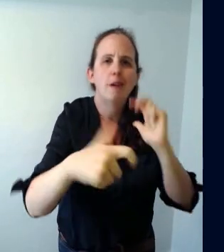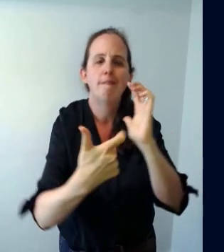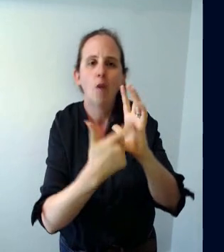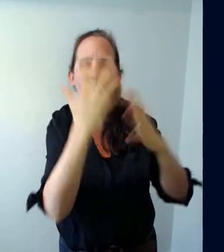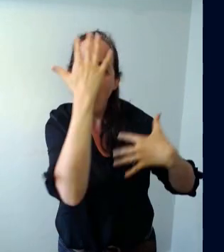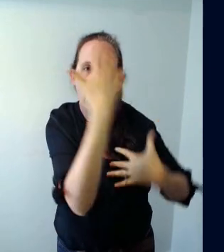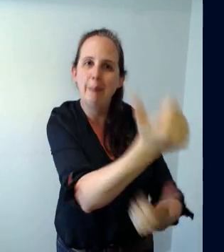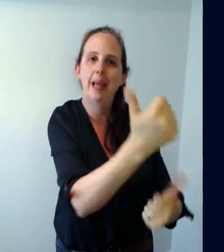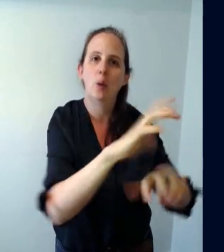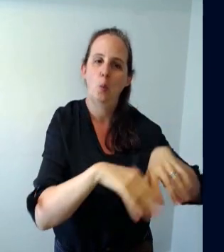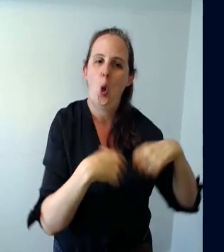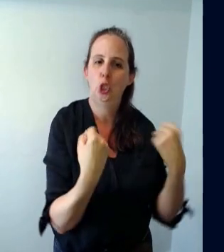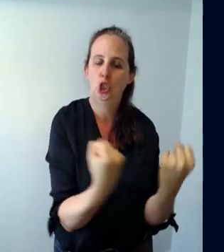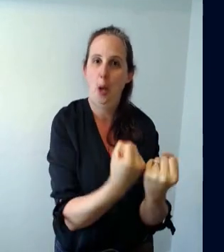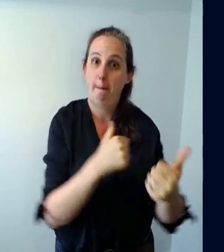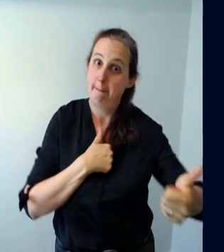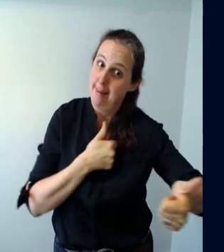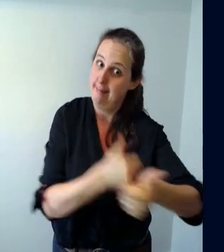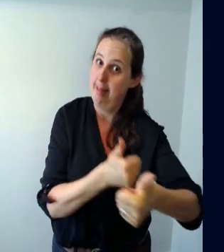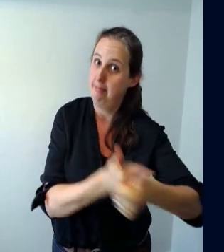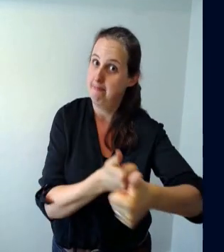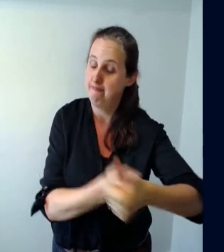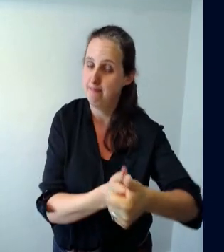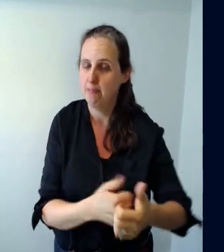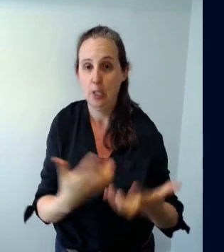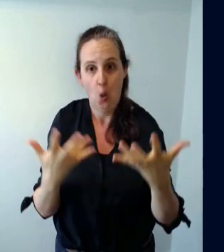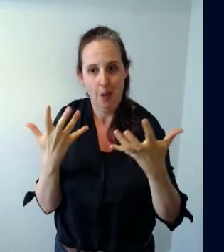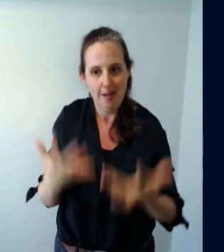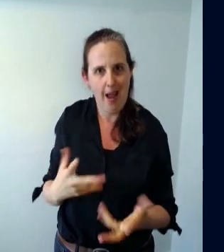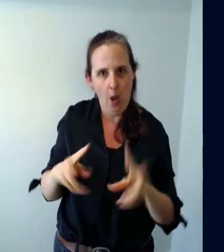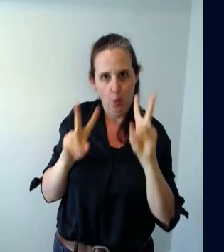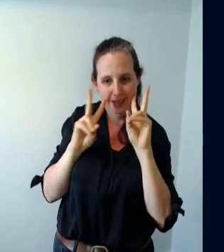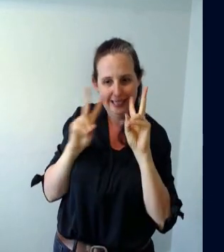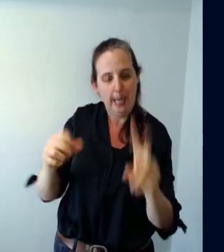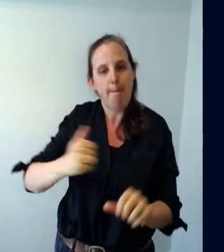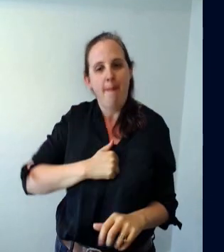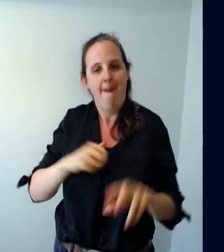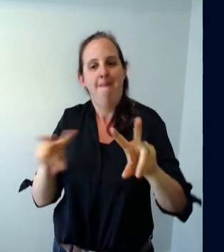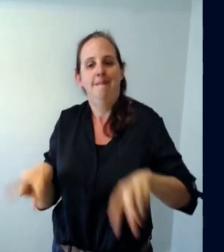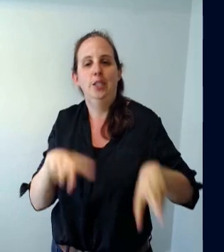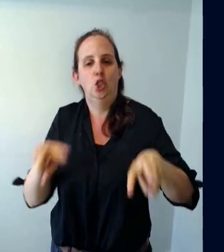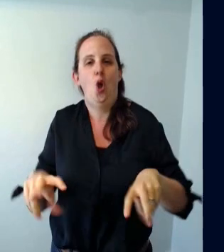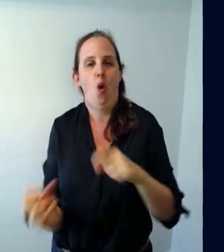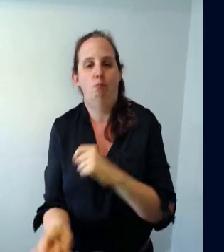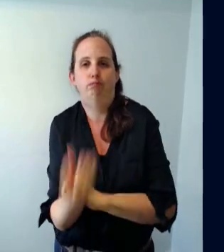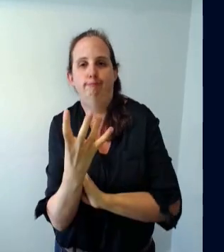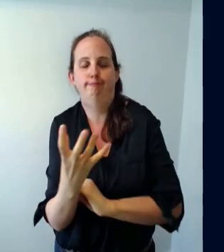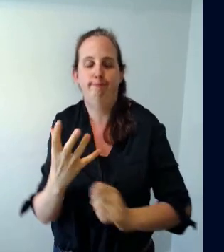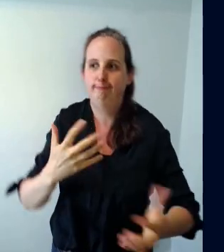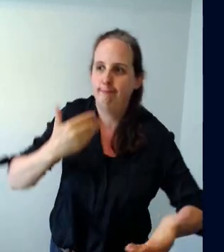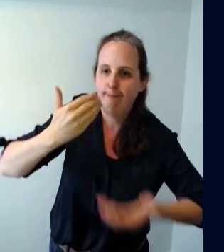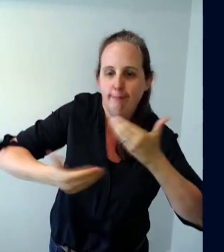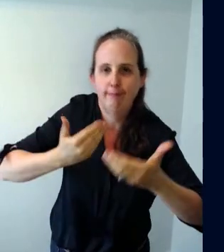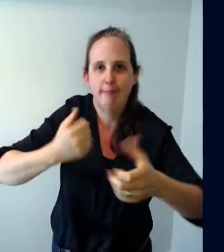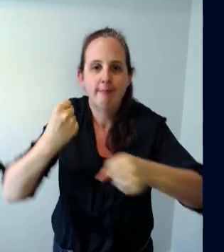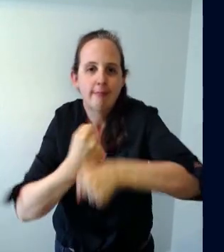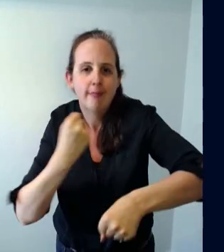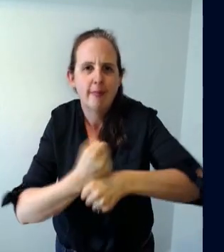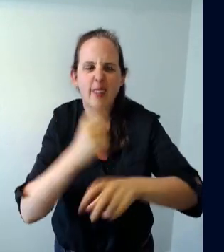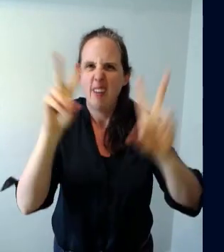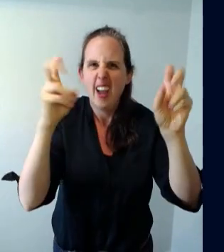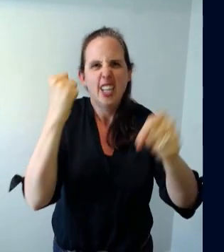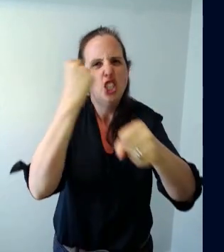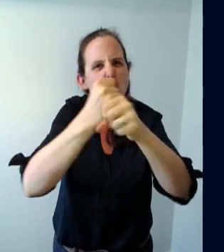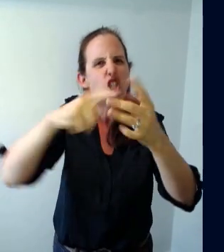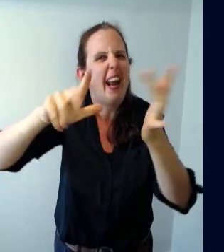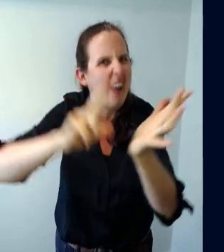you're about to see my video of making gin dragonflies